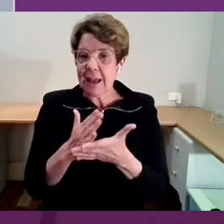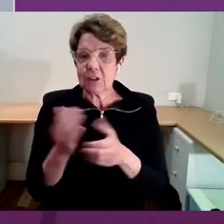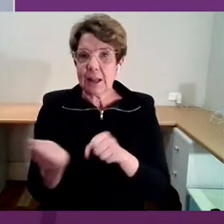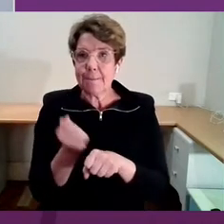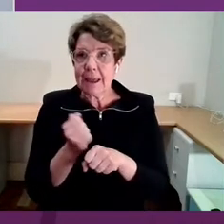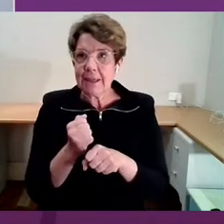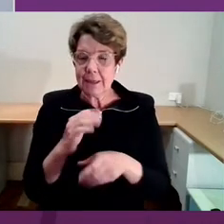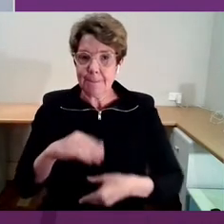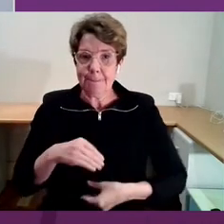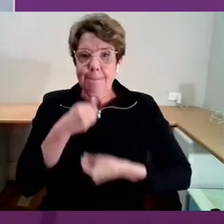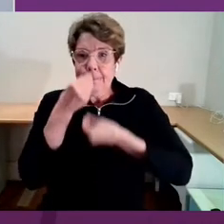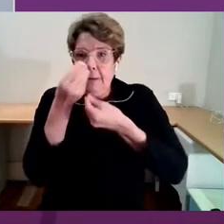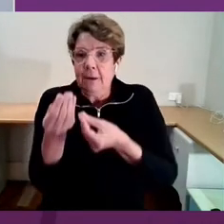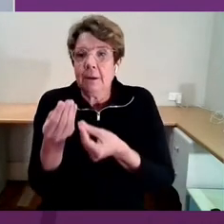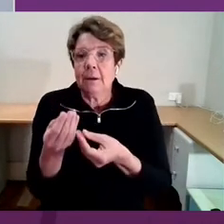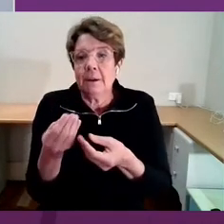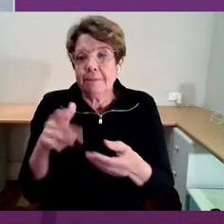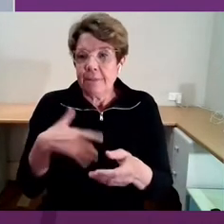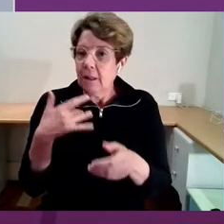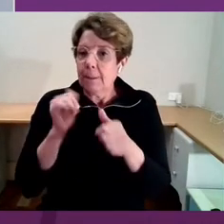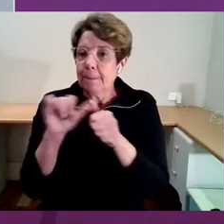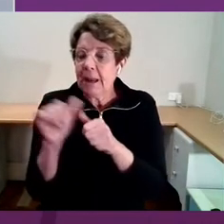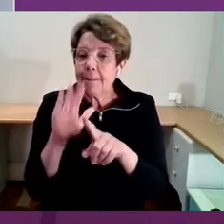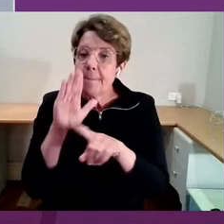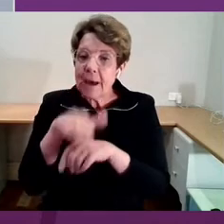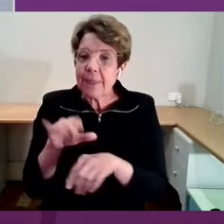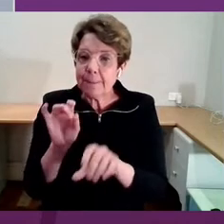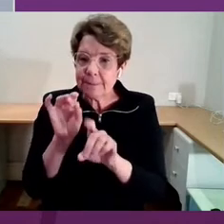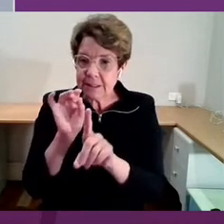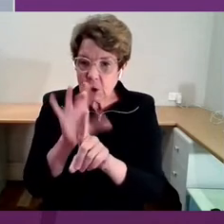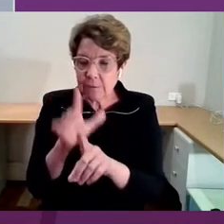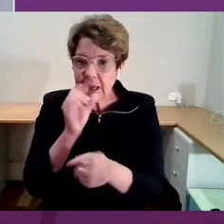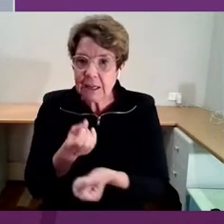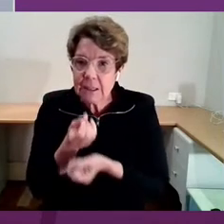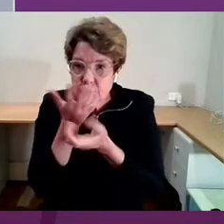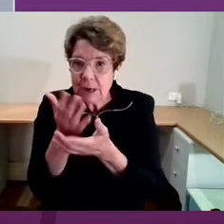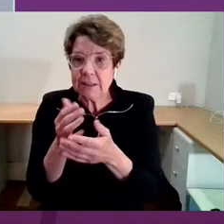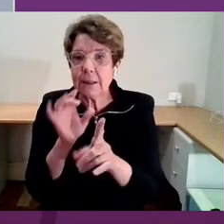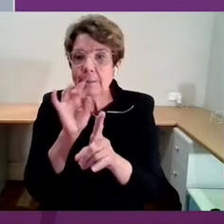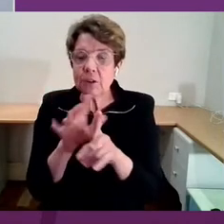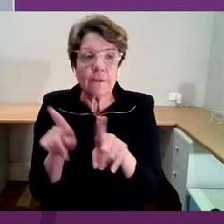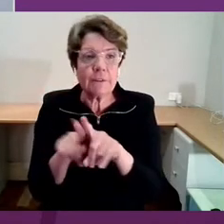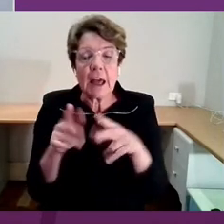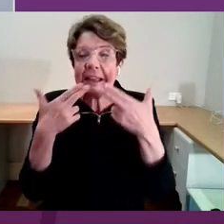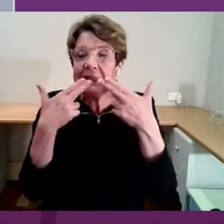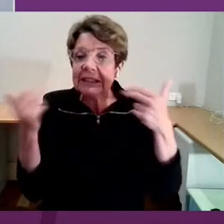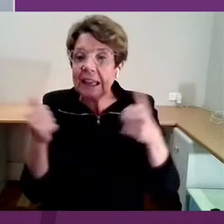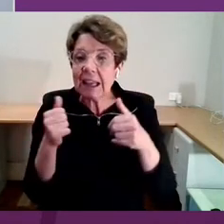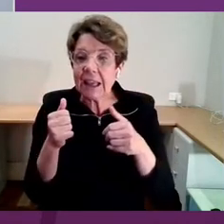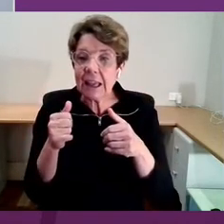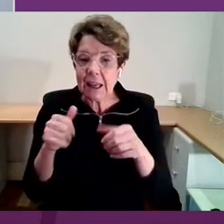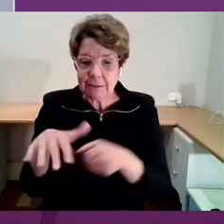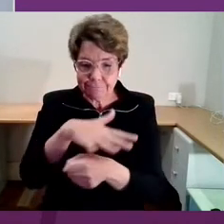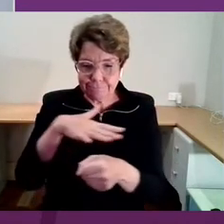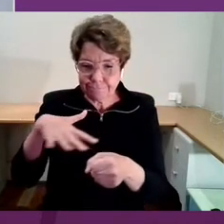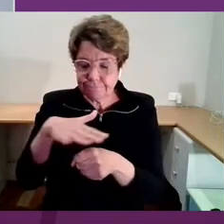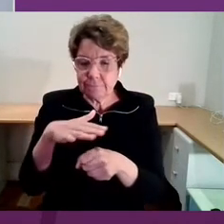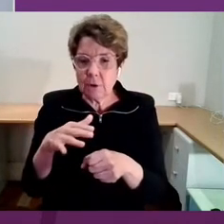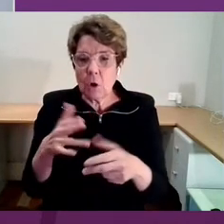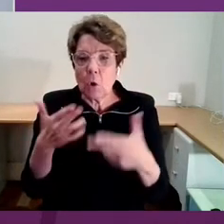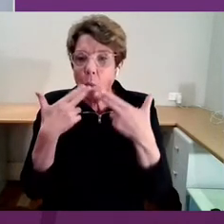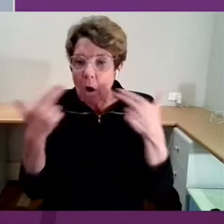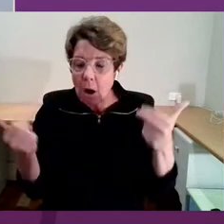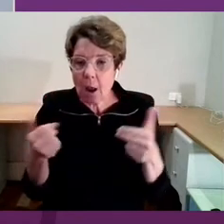allow them to express themselves, whether that's through singing in a local choir or painting or